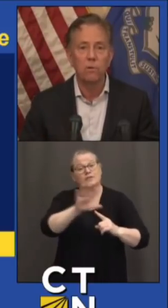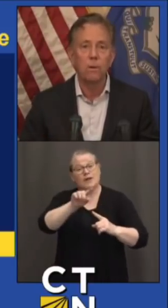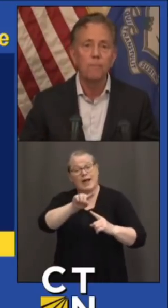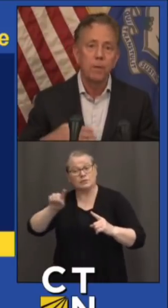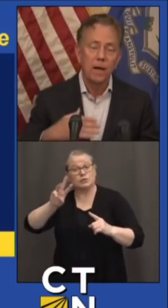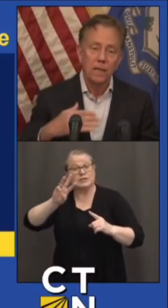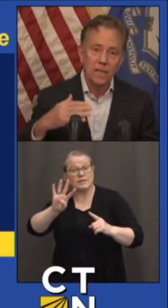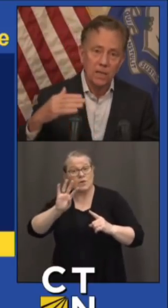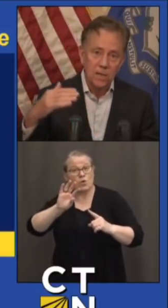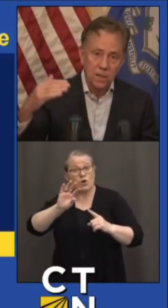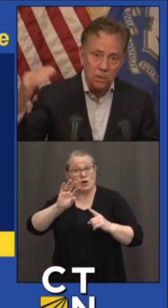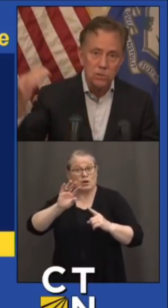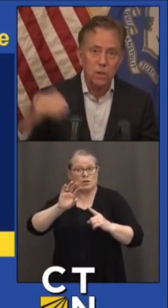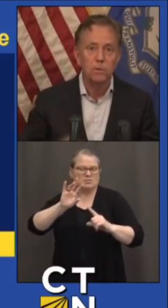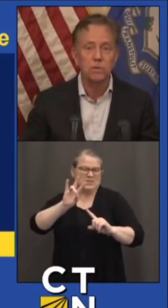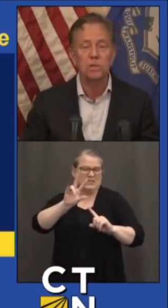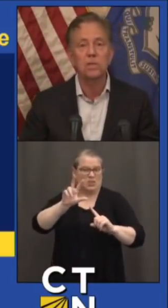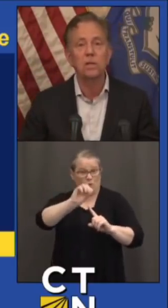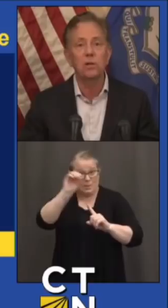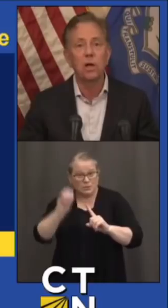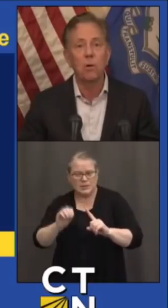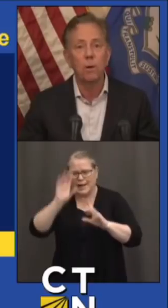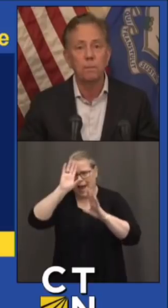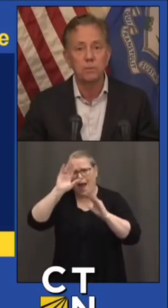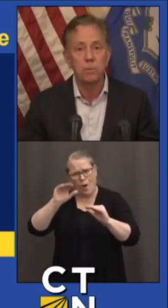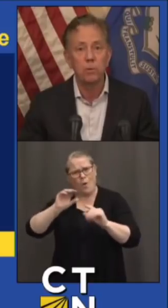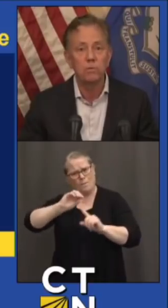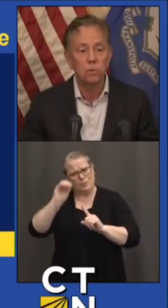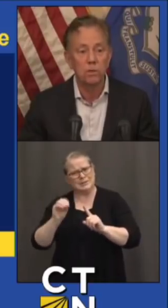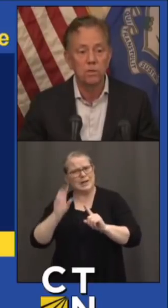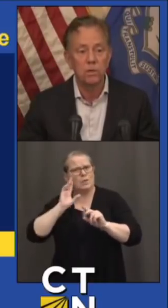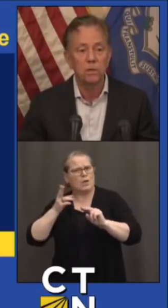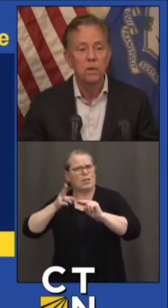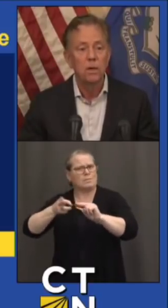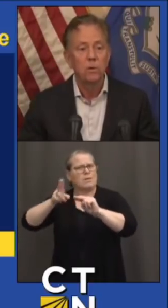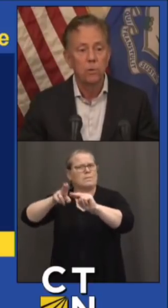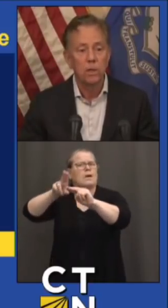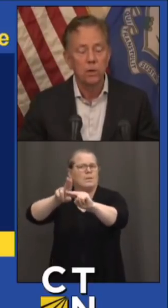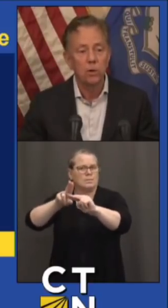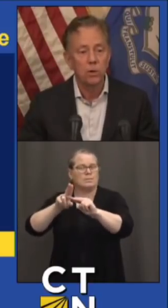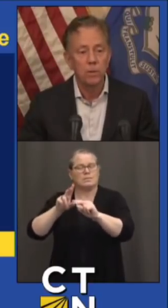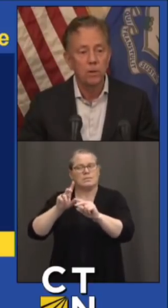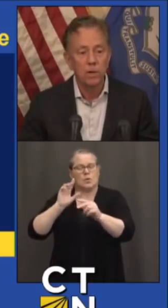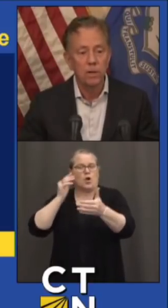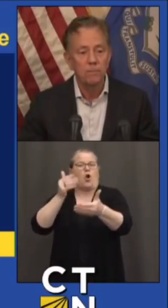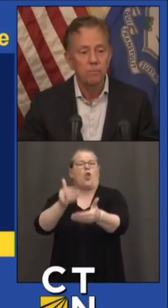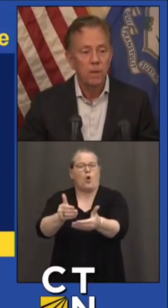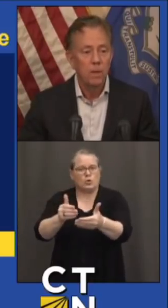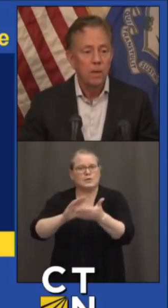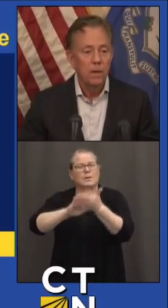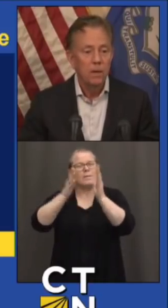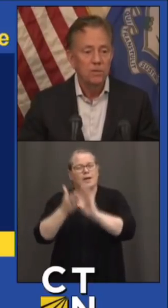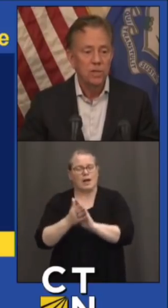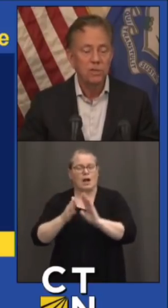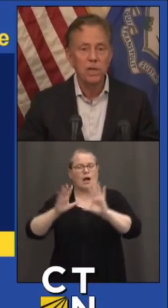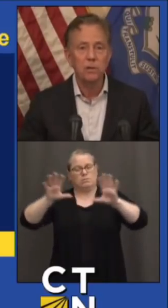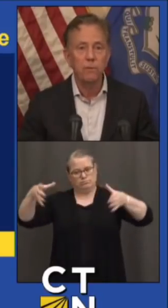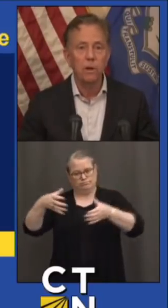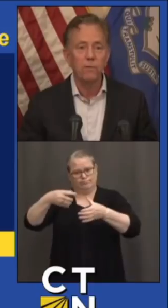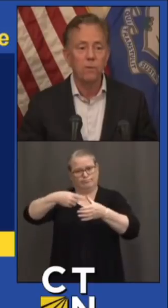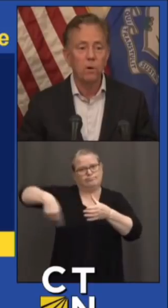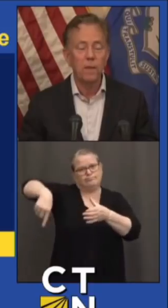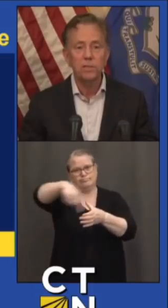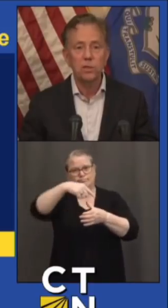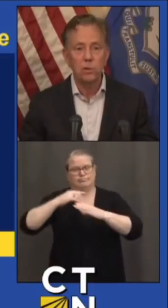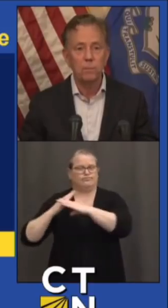64. I'd like to think those numbers continue to go up as we move towards really herd immunity. 16